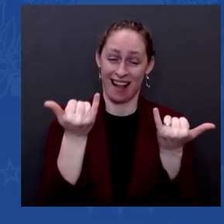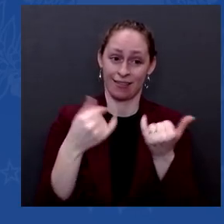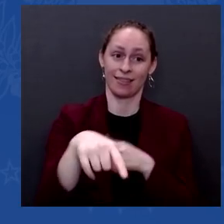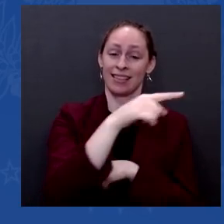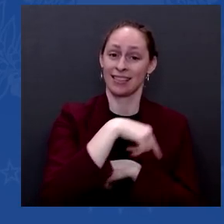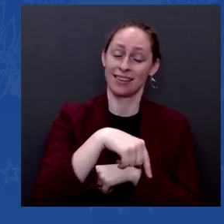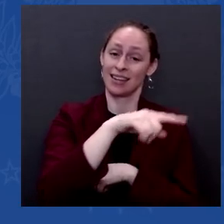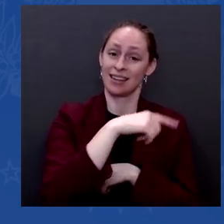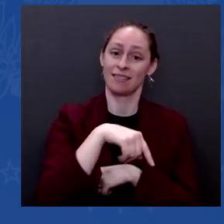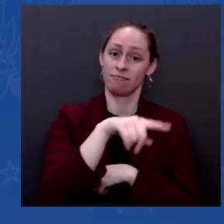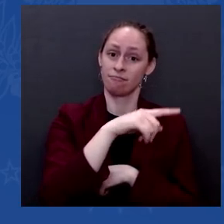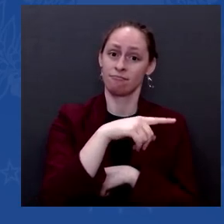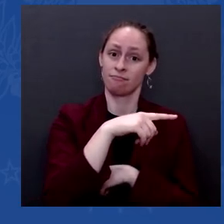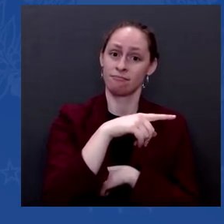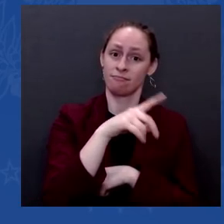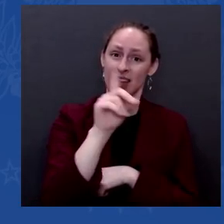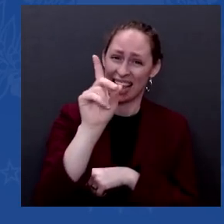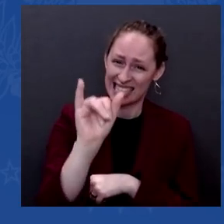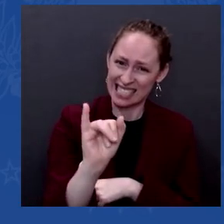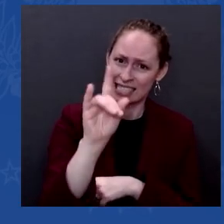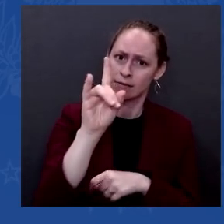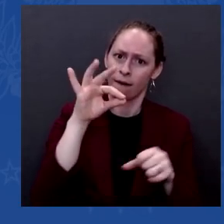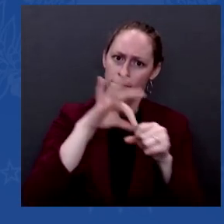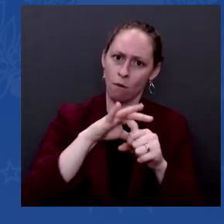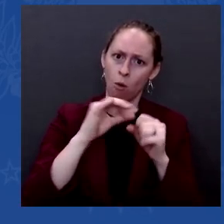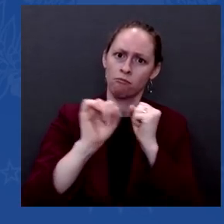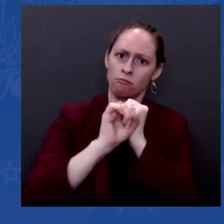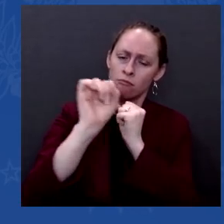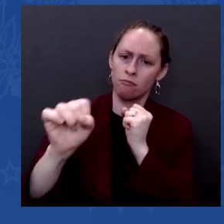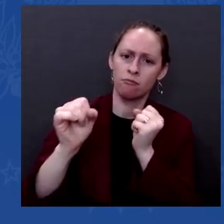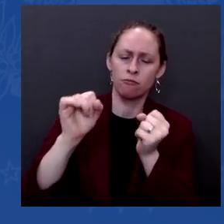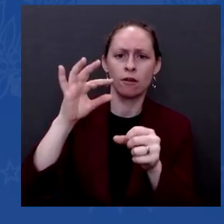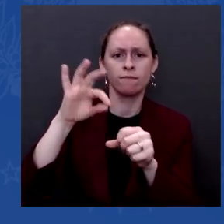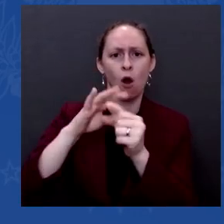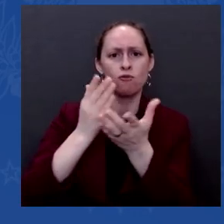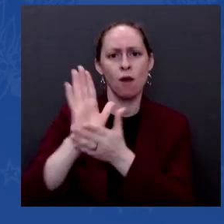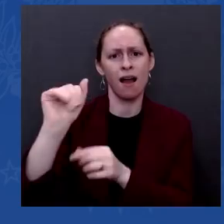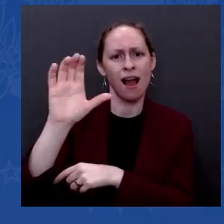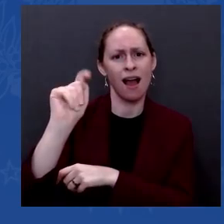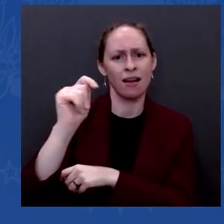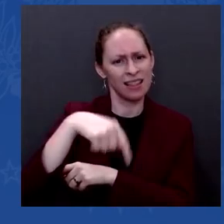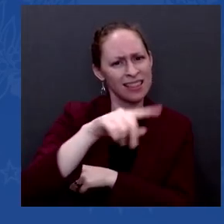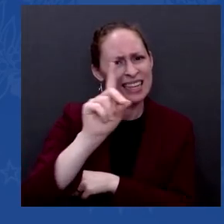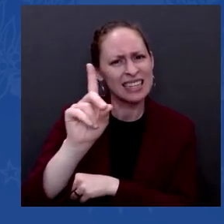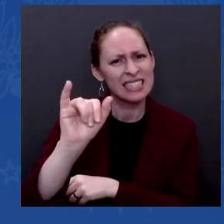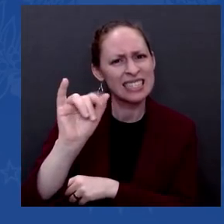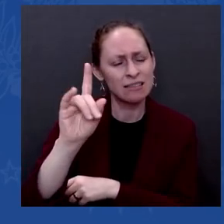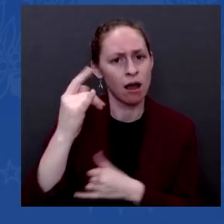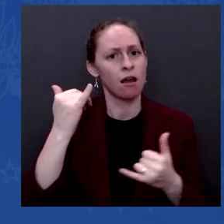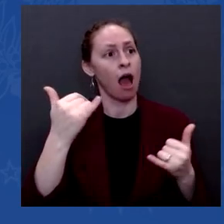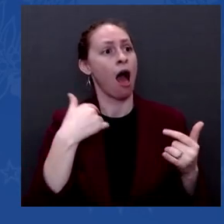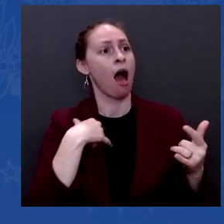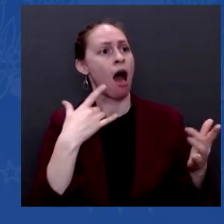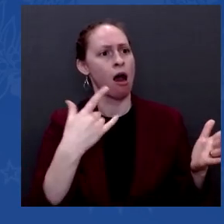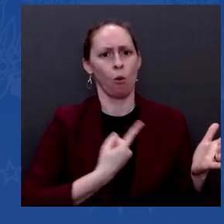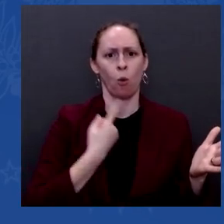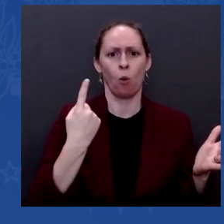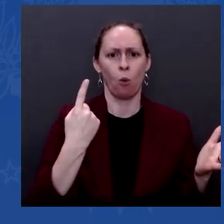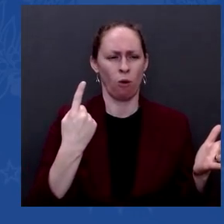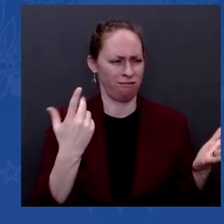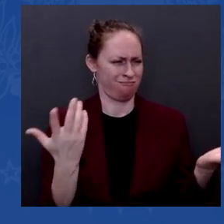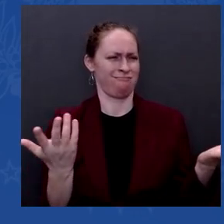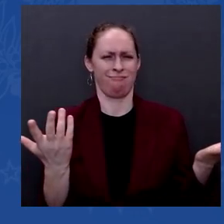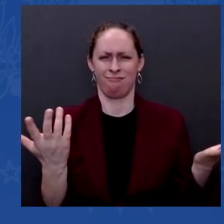that. They put an accusation of stating a fact. What has changed? What happened? What happened?